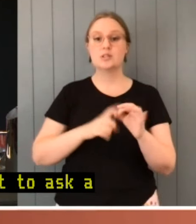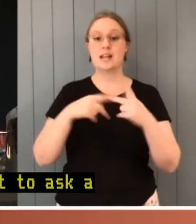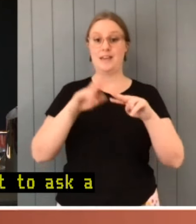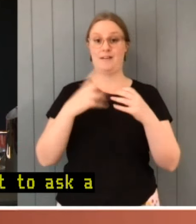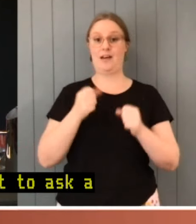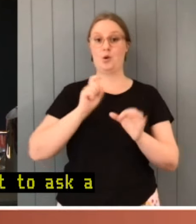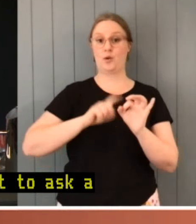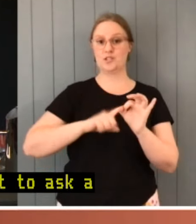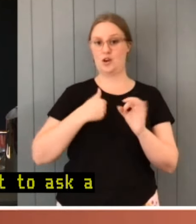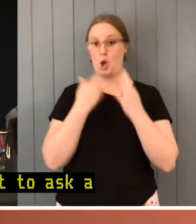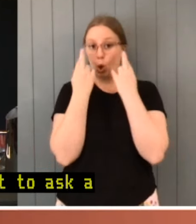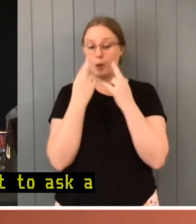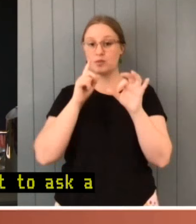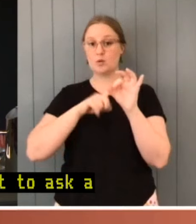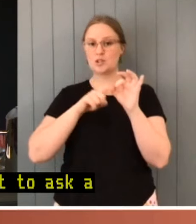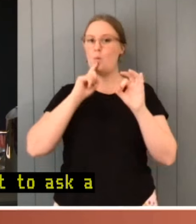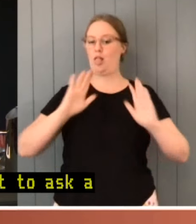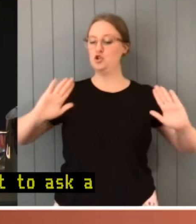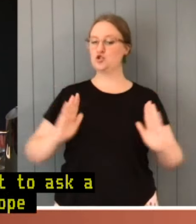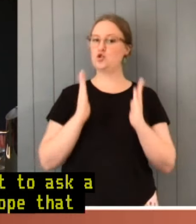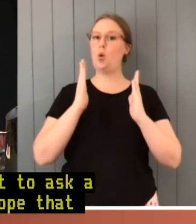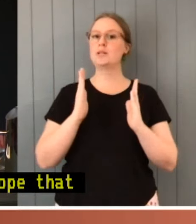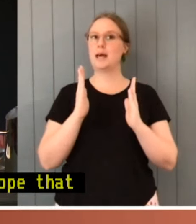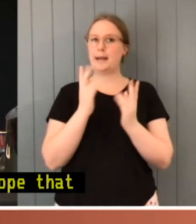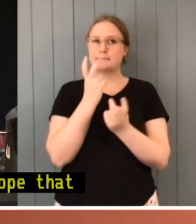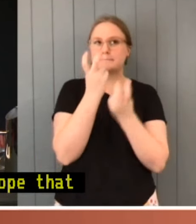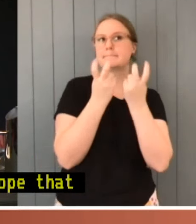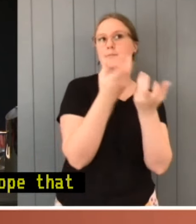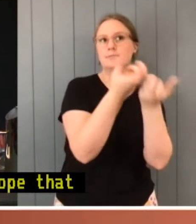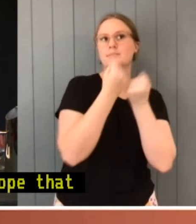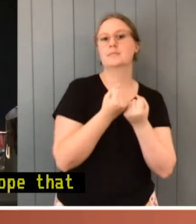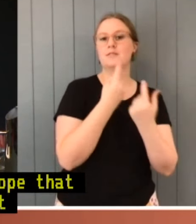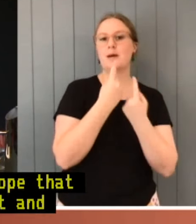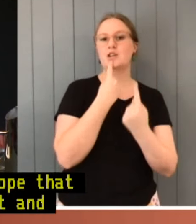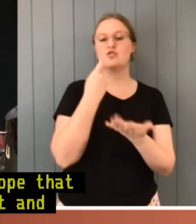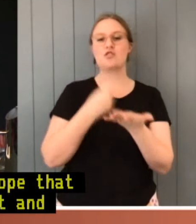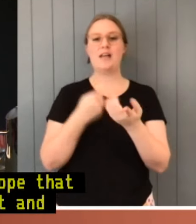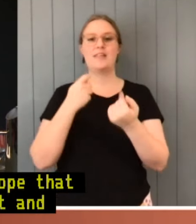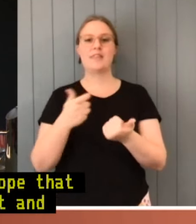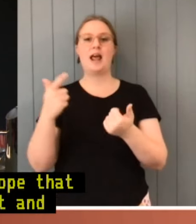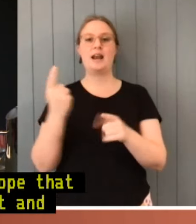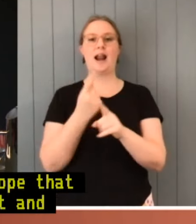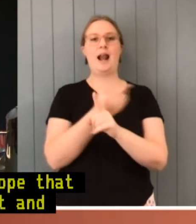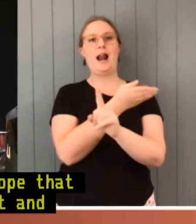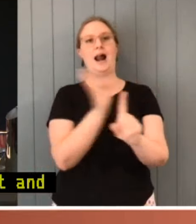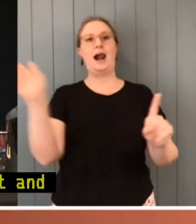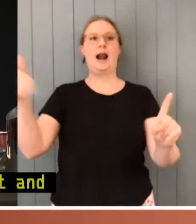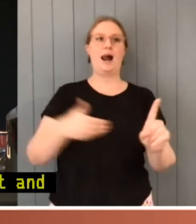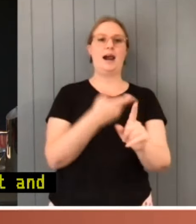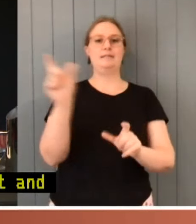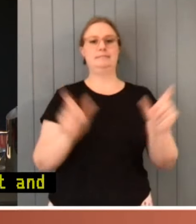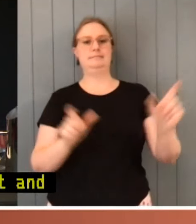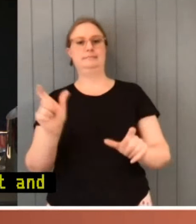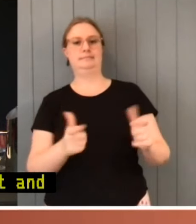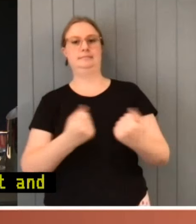questions will be short and searching rather than meandering in their construction. It doesn't look like